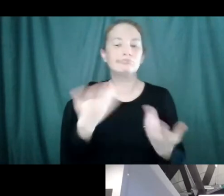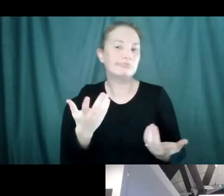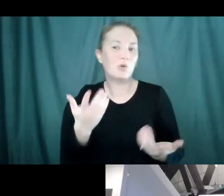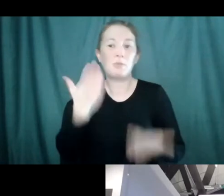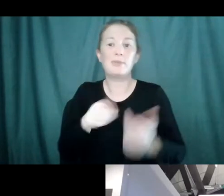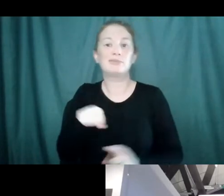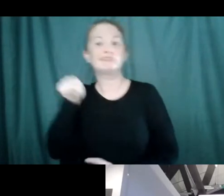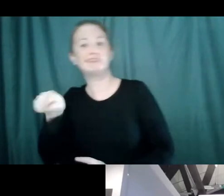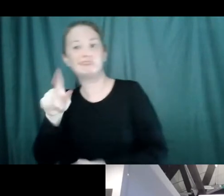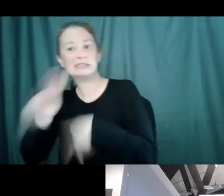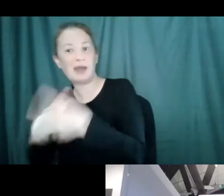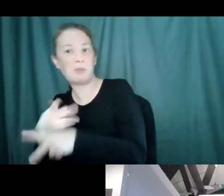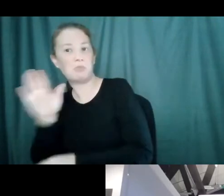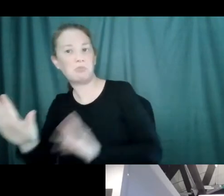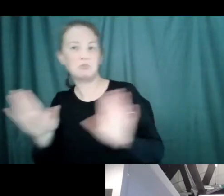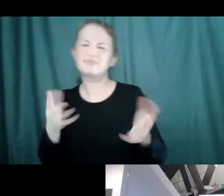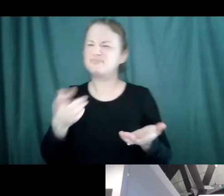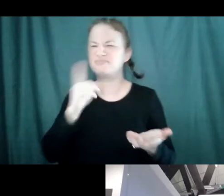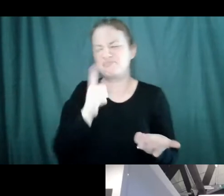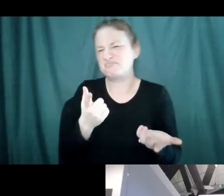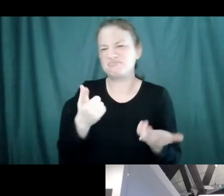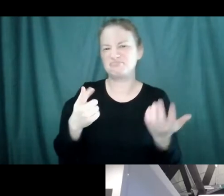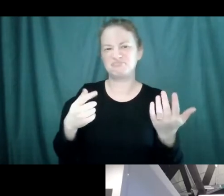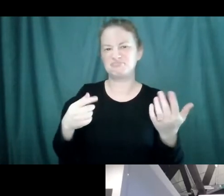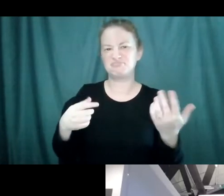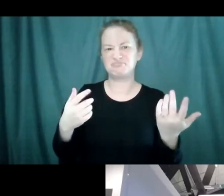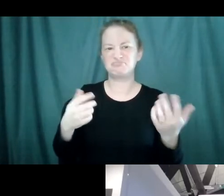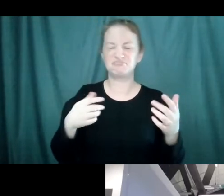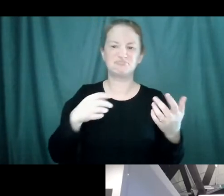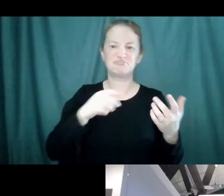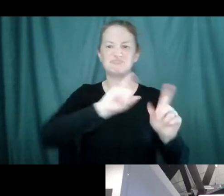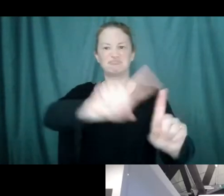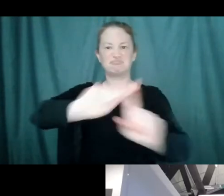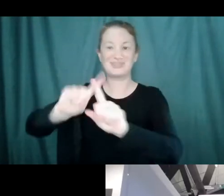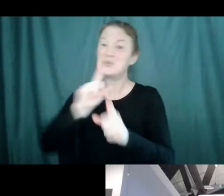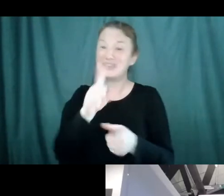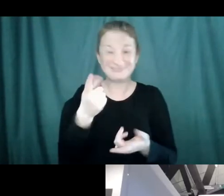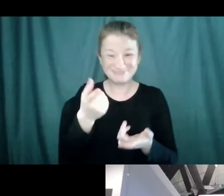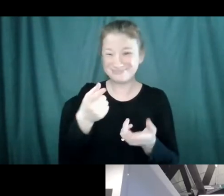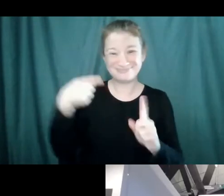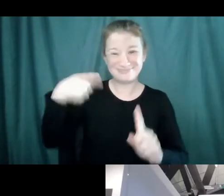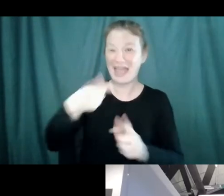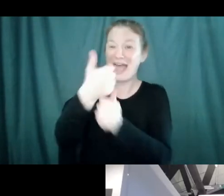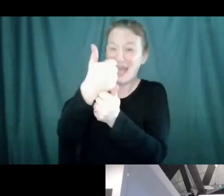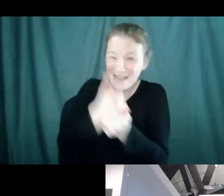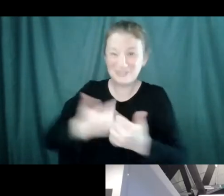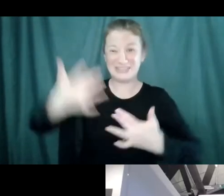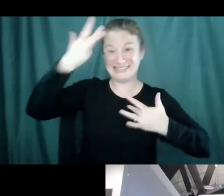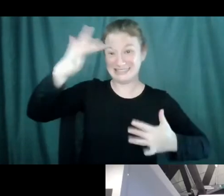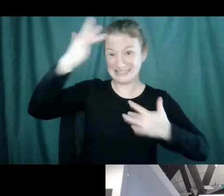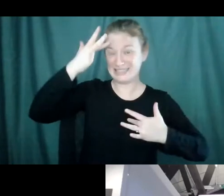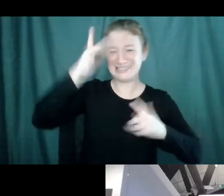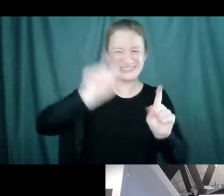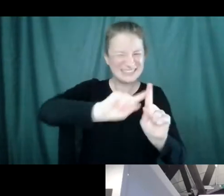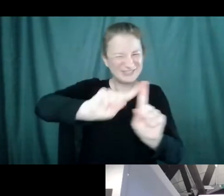years or whatever. Yeah. Again, like it's every disease that we're trying to beat is different